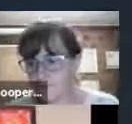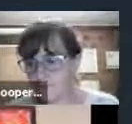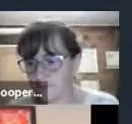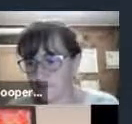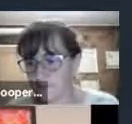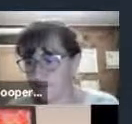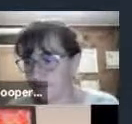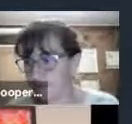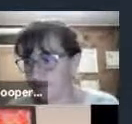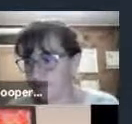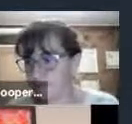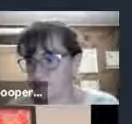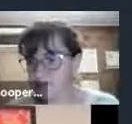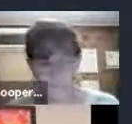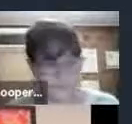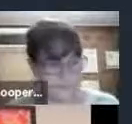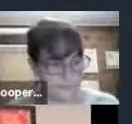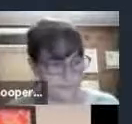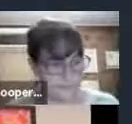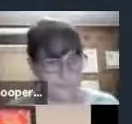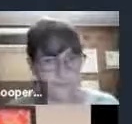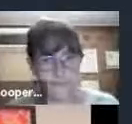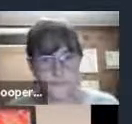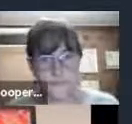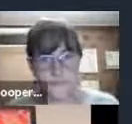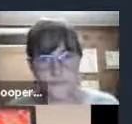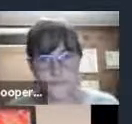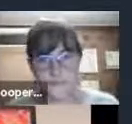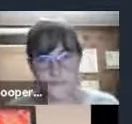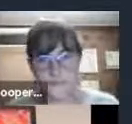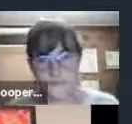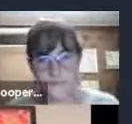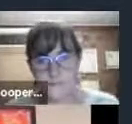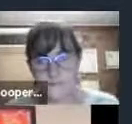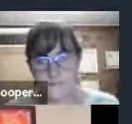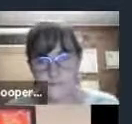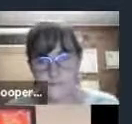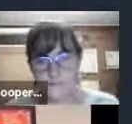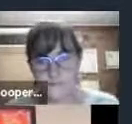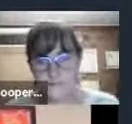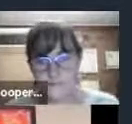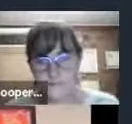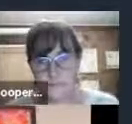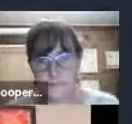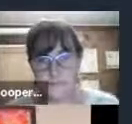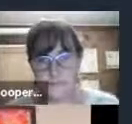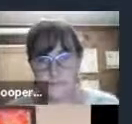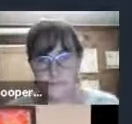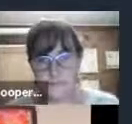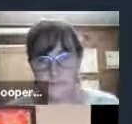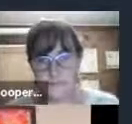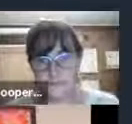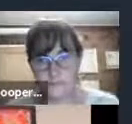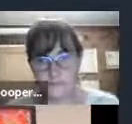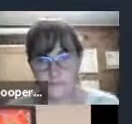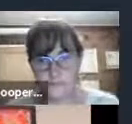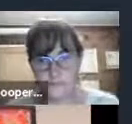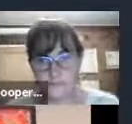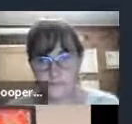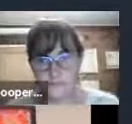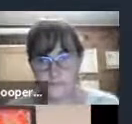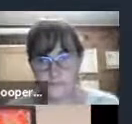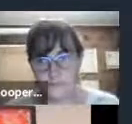emission zone has cut toxic pollution in the city centre by half. And this week, we